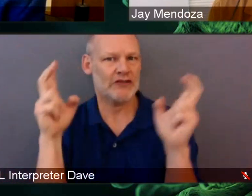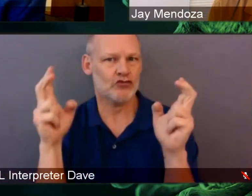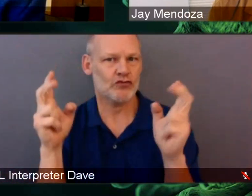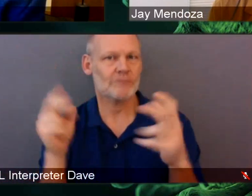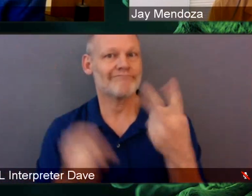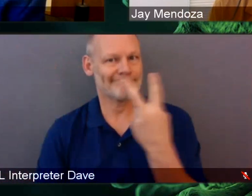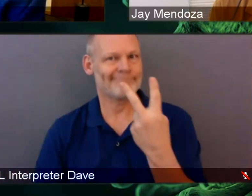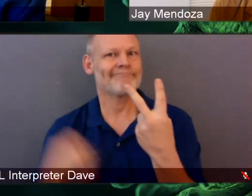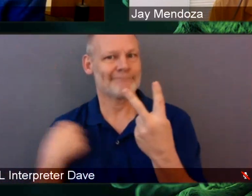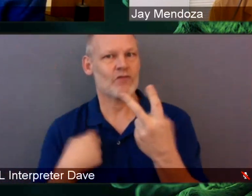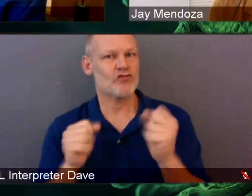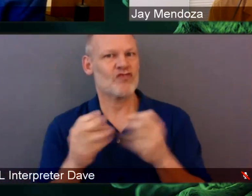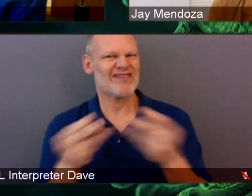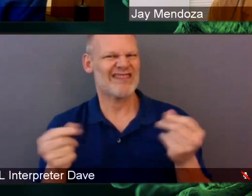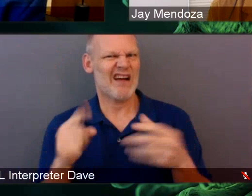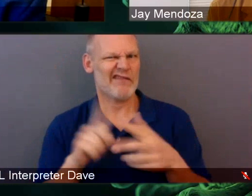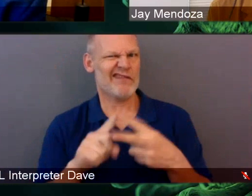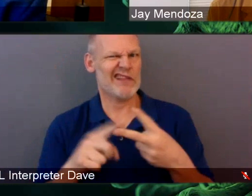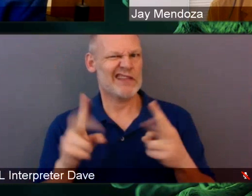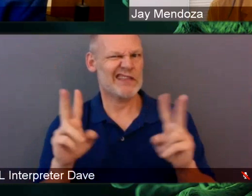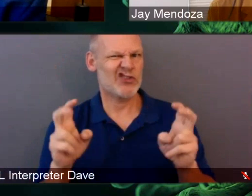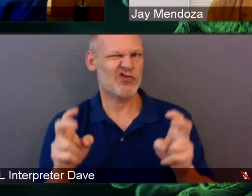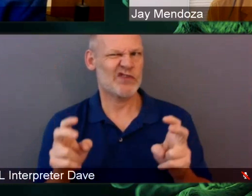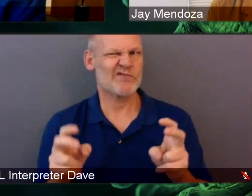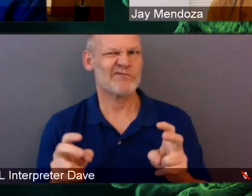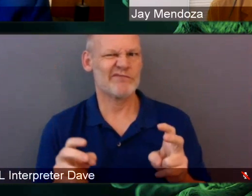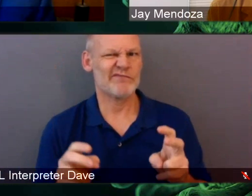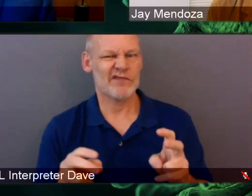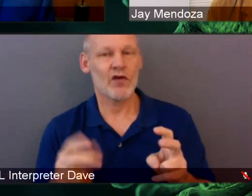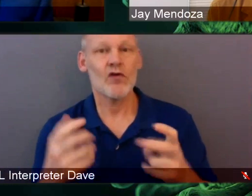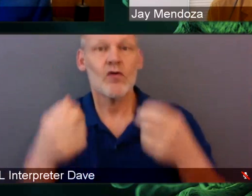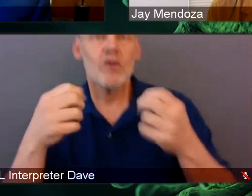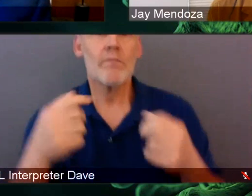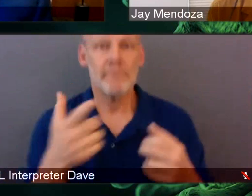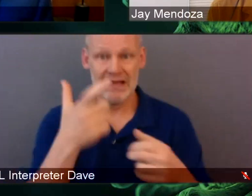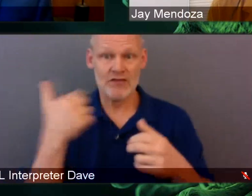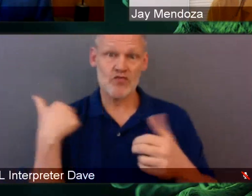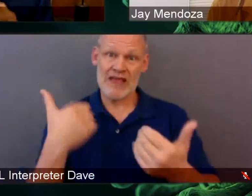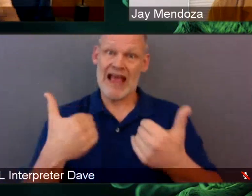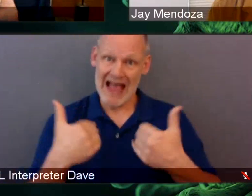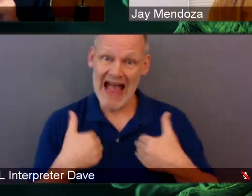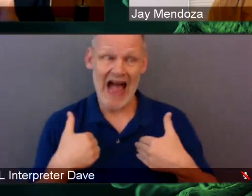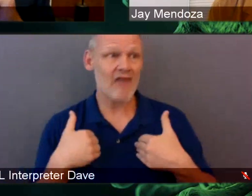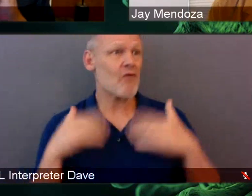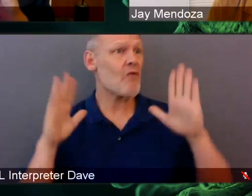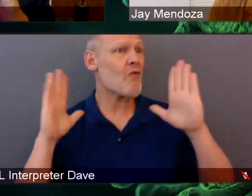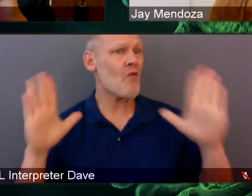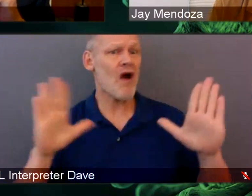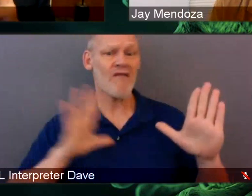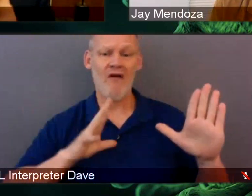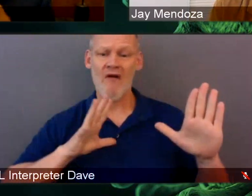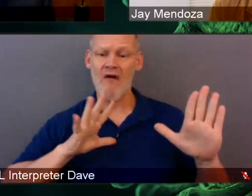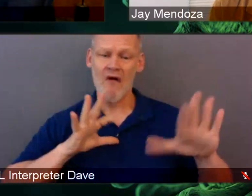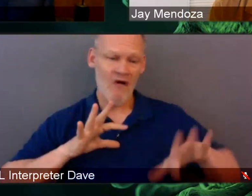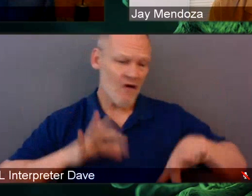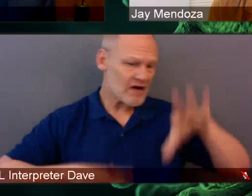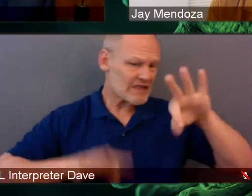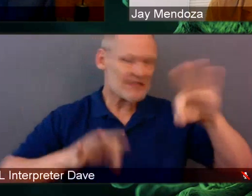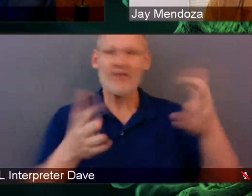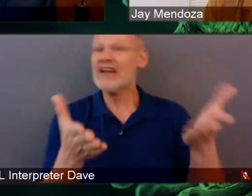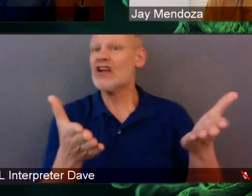to make the very exciting discoveries at the Fred Hutch available to everyone.